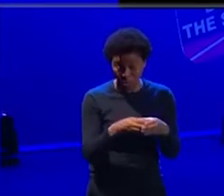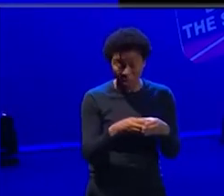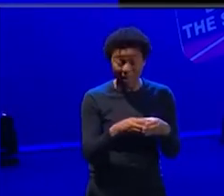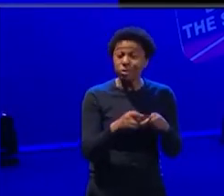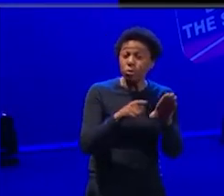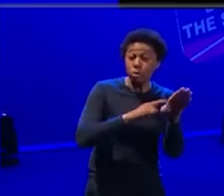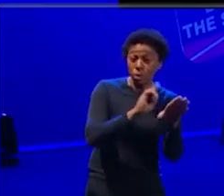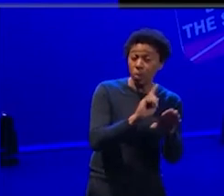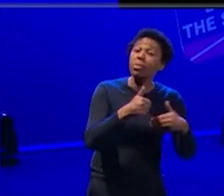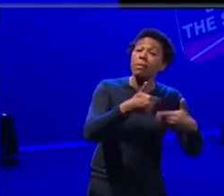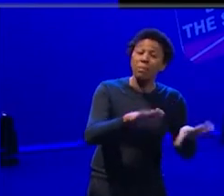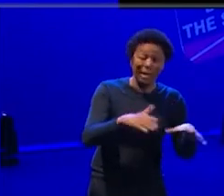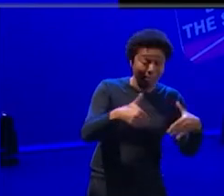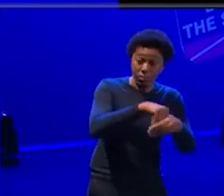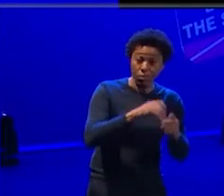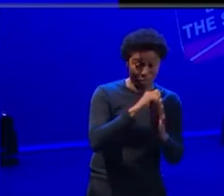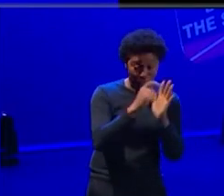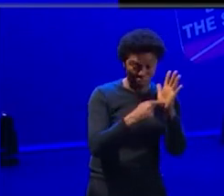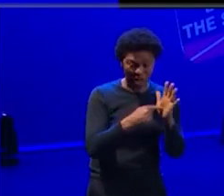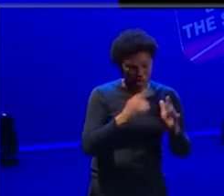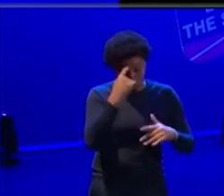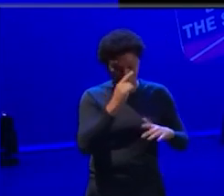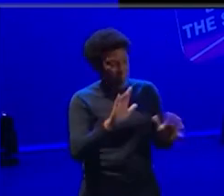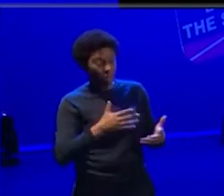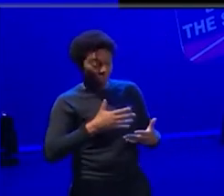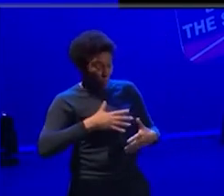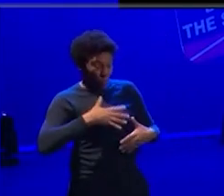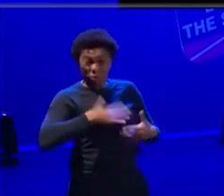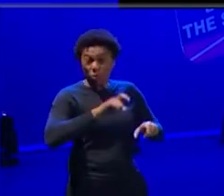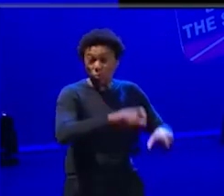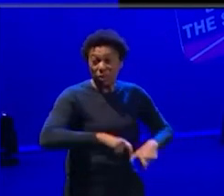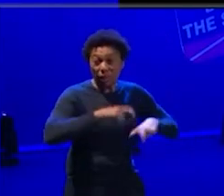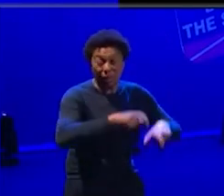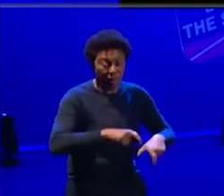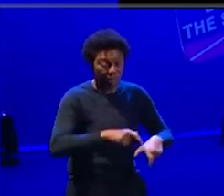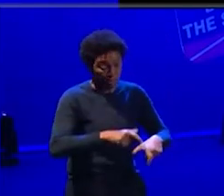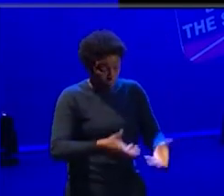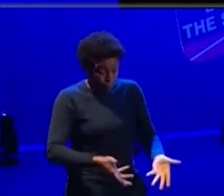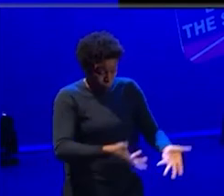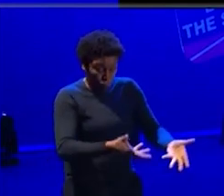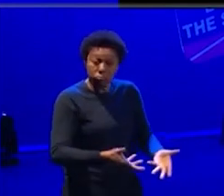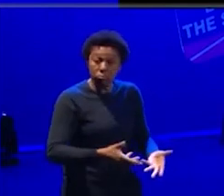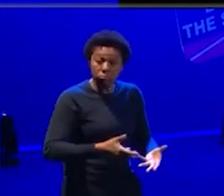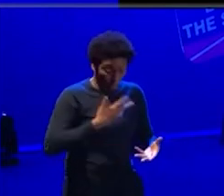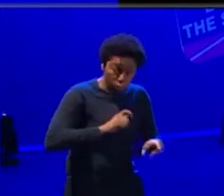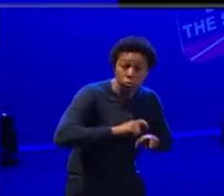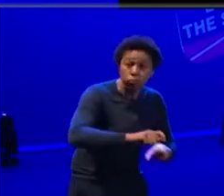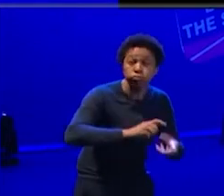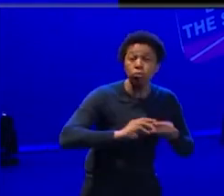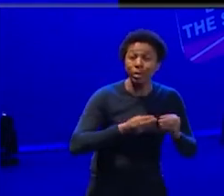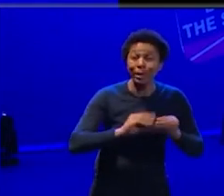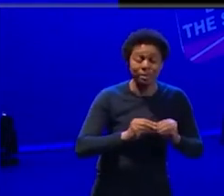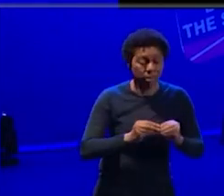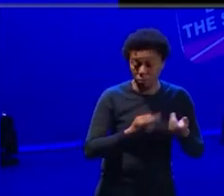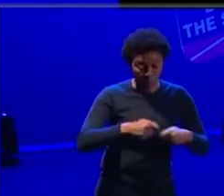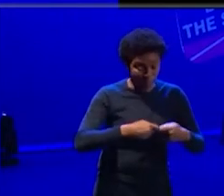literally stuck around after hours, um, and just started creating. And then we just extended our working time to support them. And